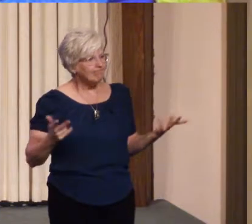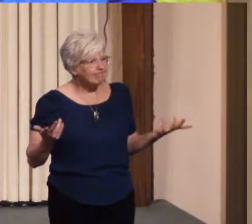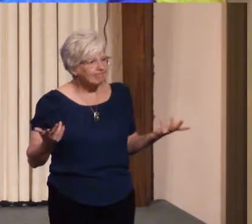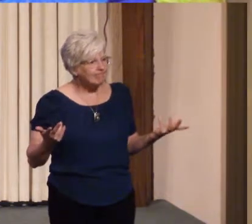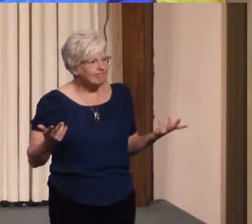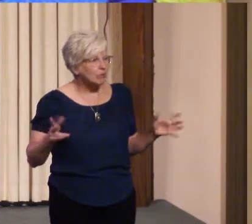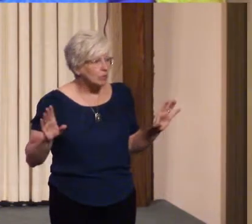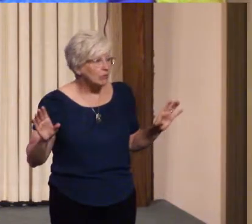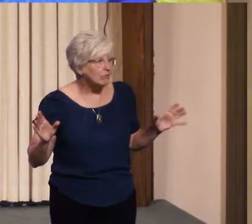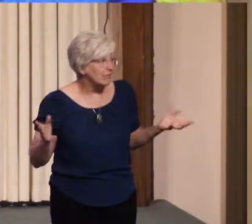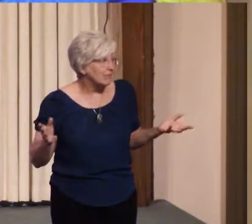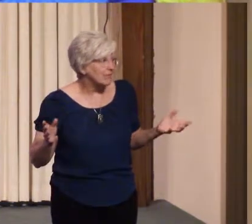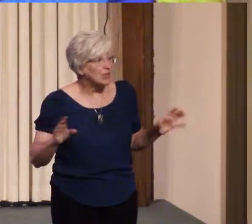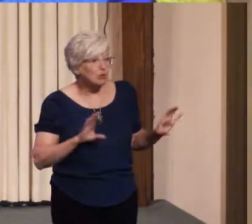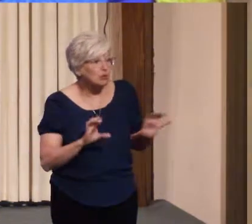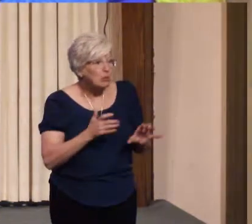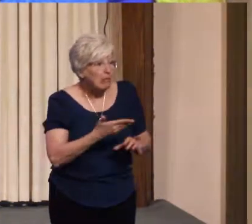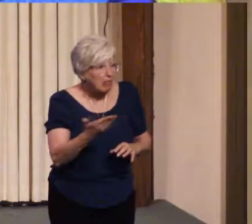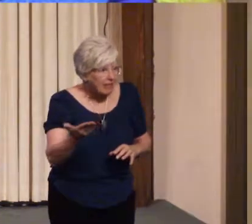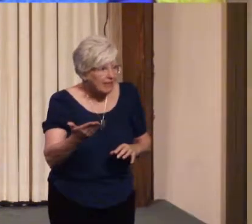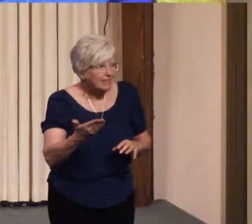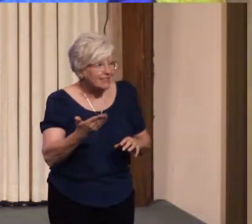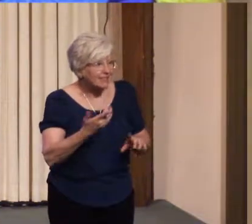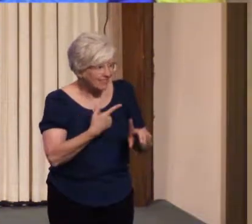are described in the stories about him.